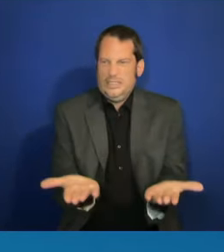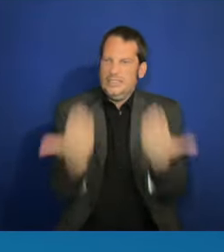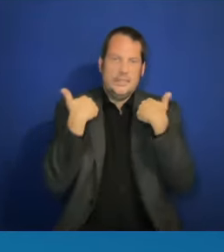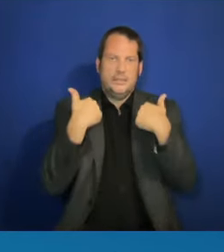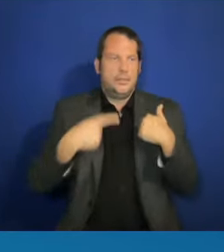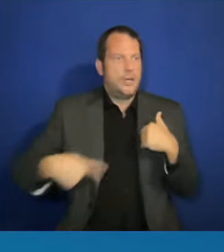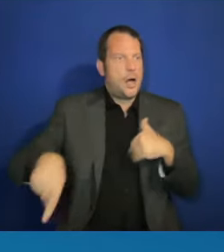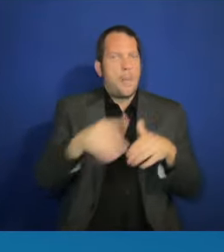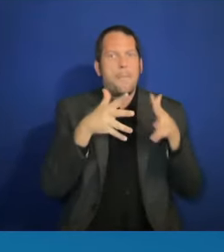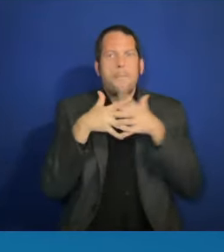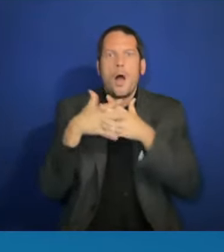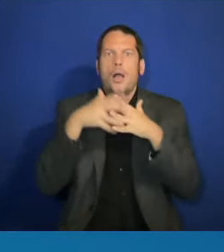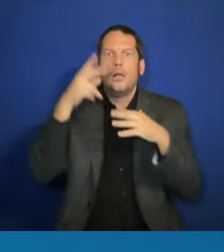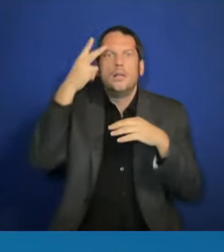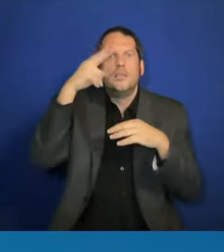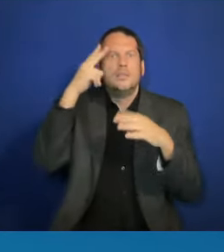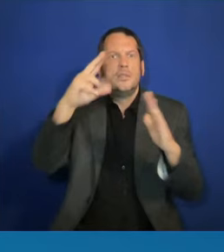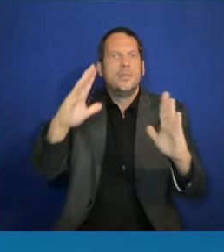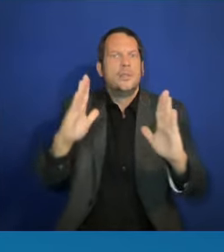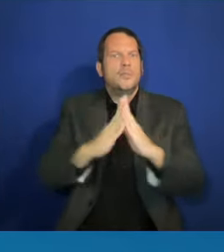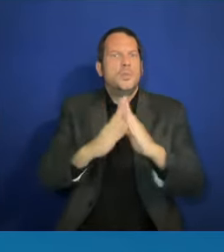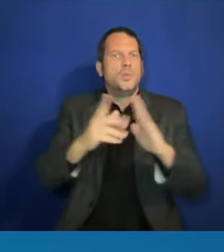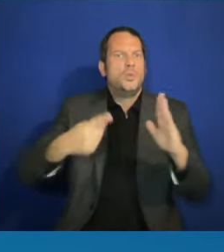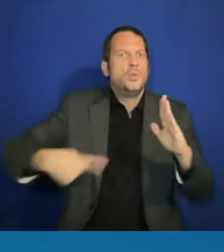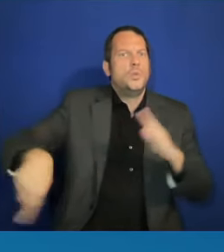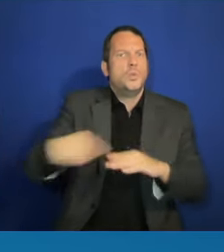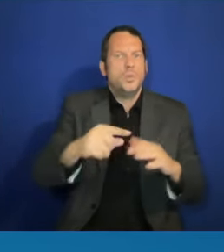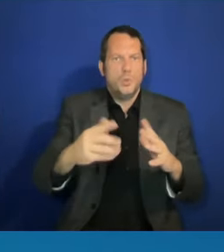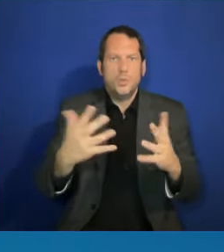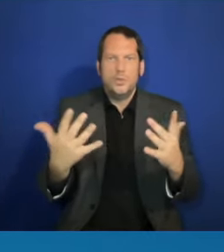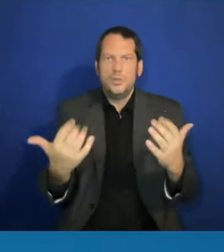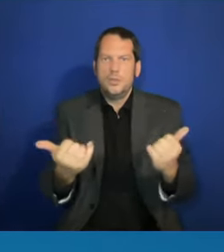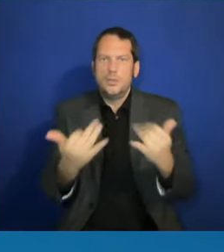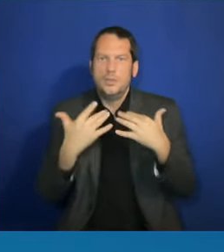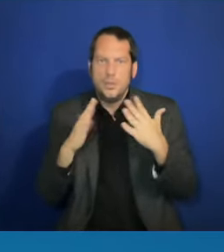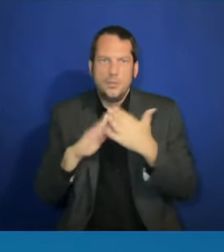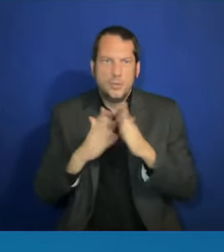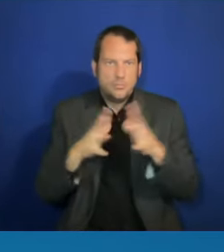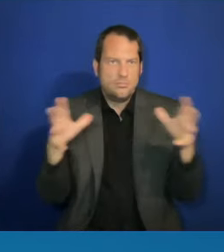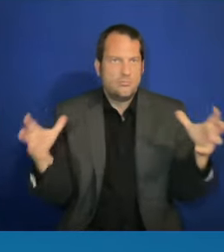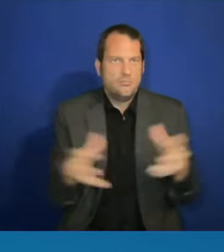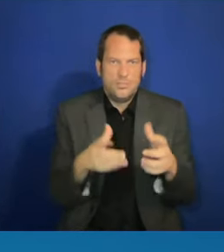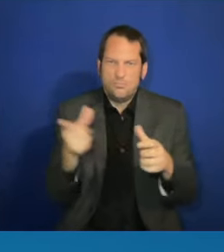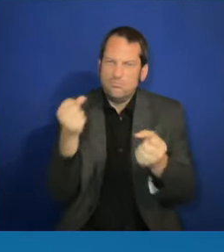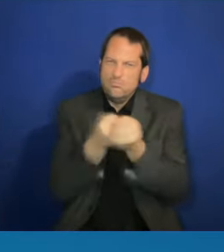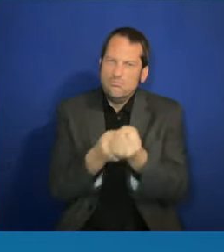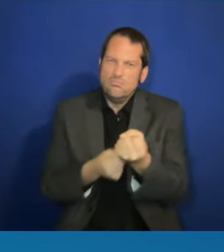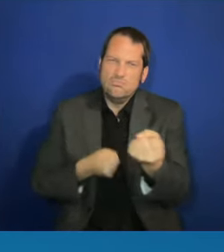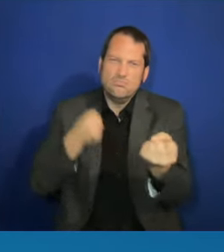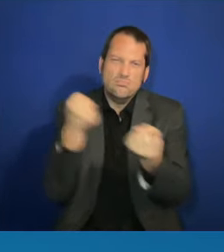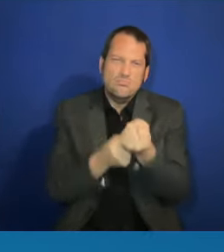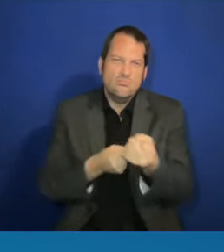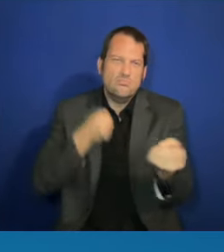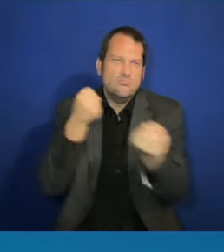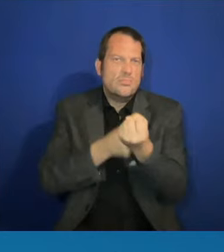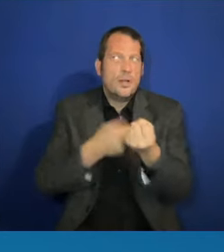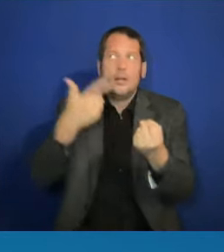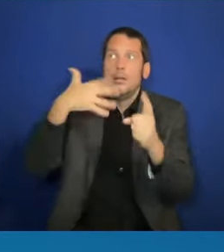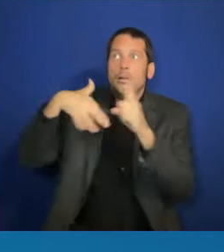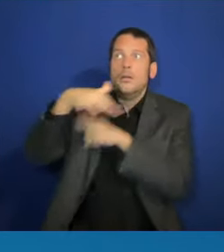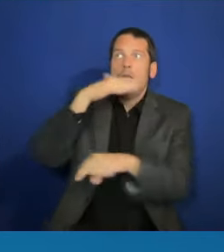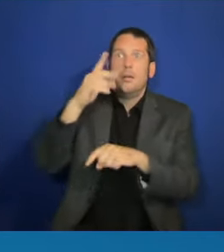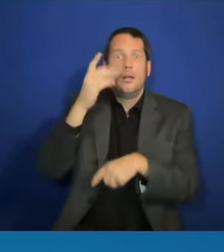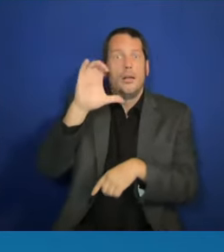climate change, protecting workers' rights, immigration reform. Don't forget that one.